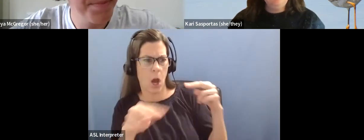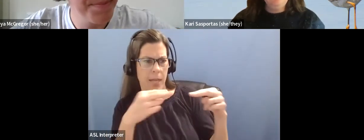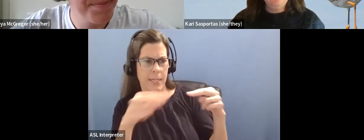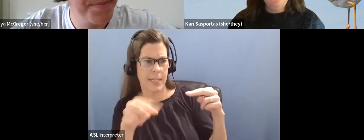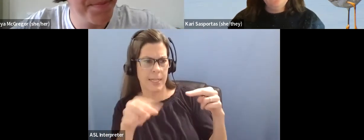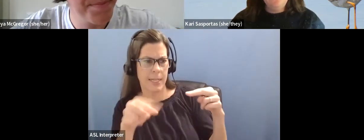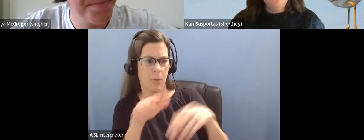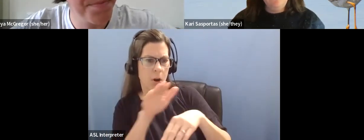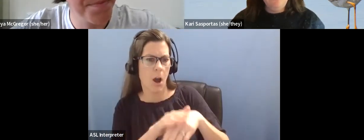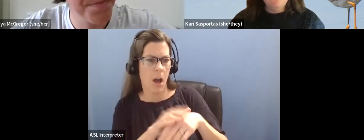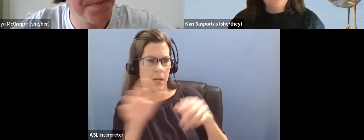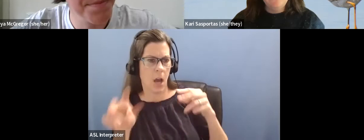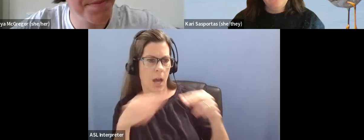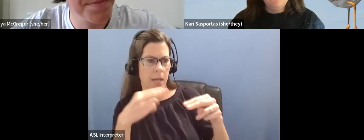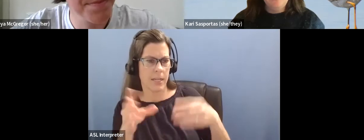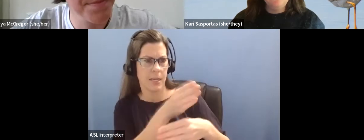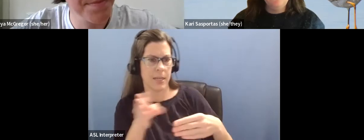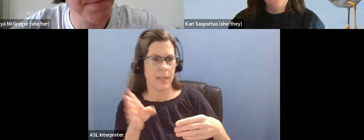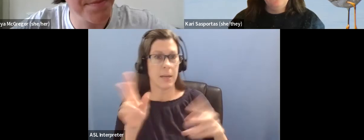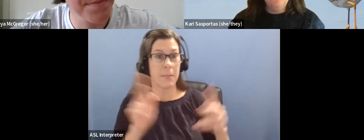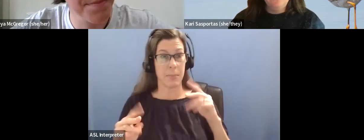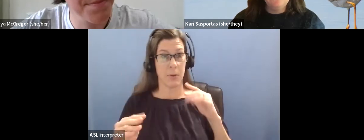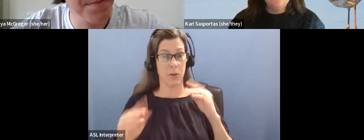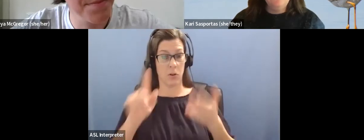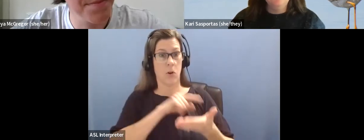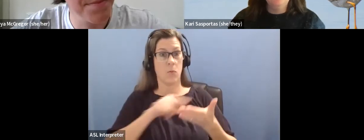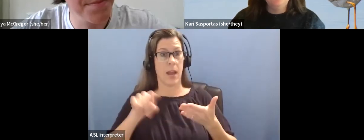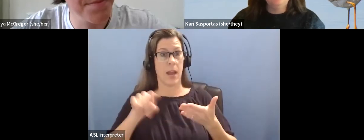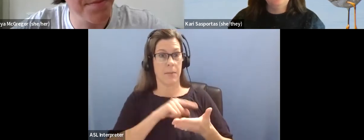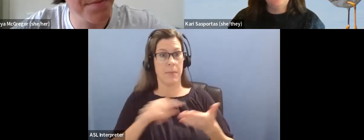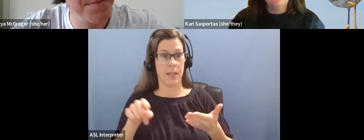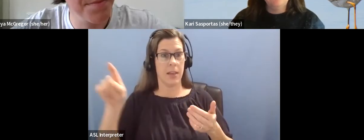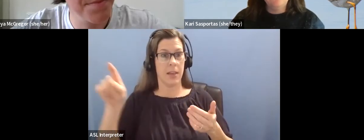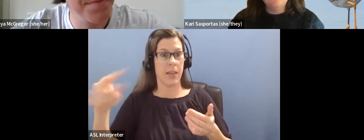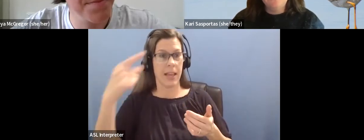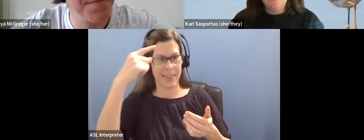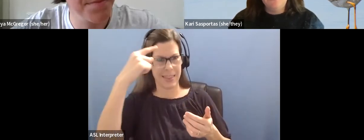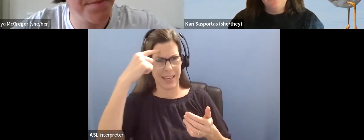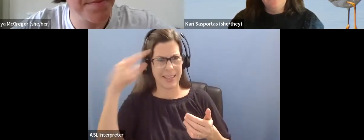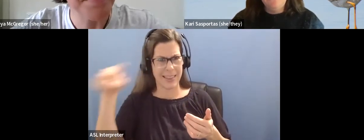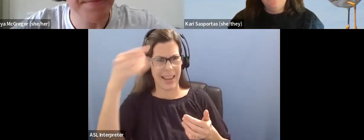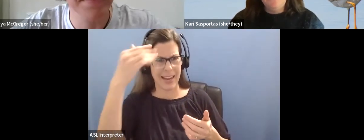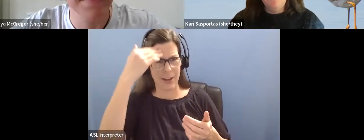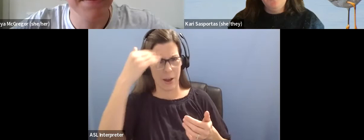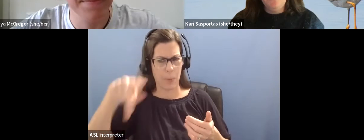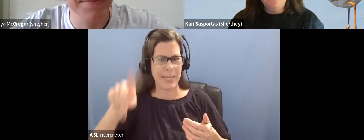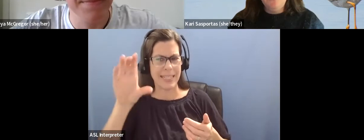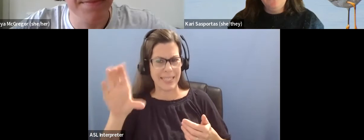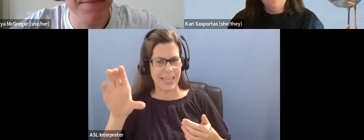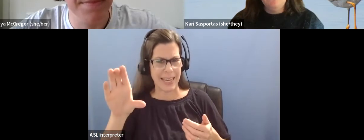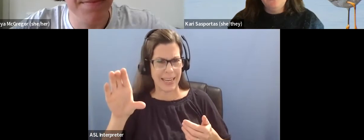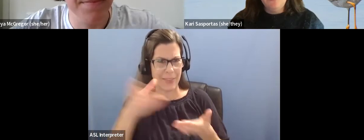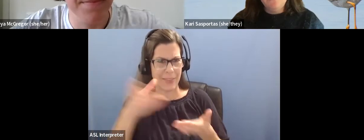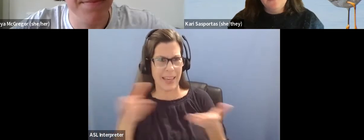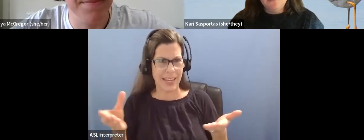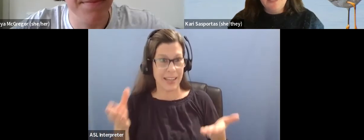And usually when I'm being corrected, it's by someone who thinks they know the politically correct thing to say. Um, but what they may